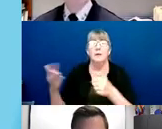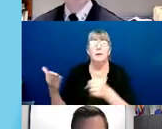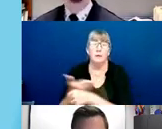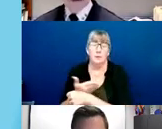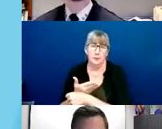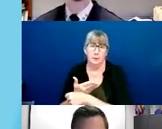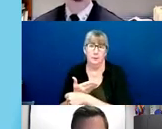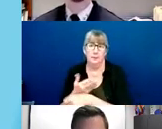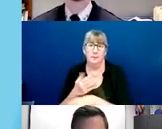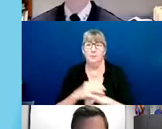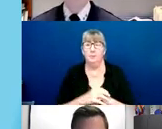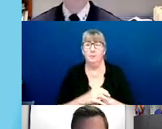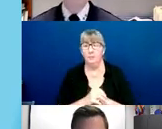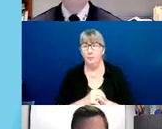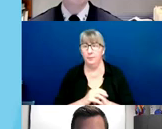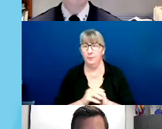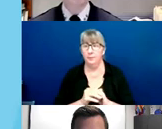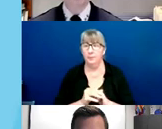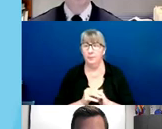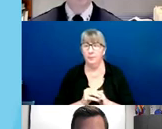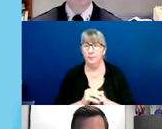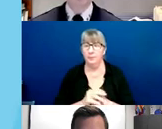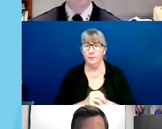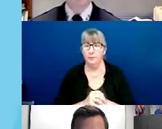police board process we discussed earlier.